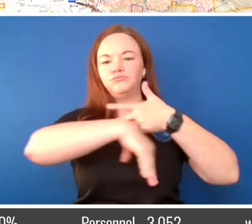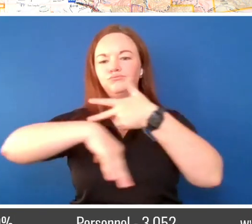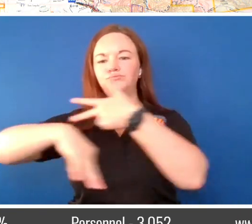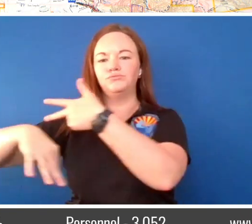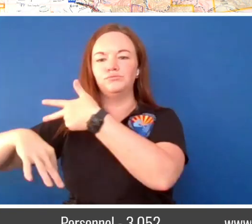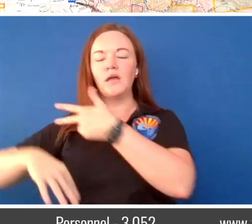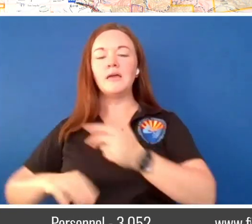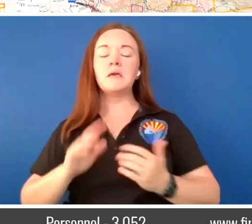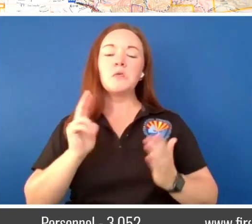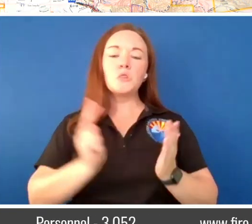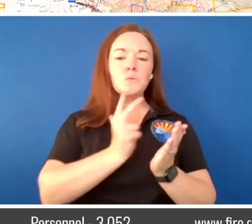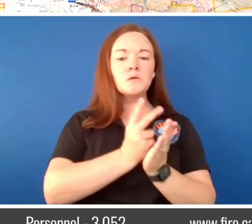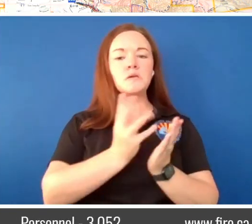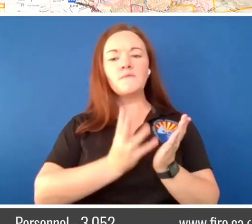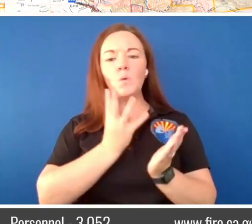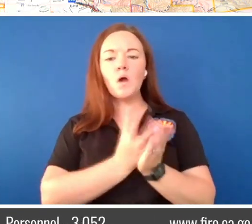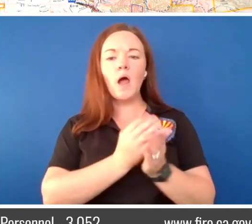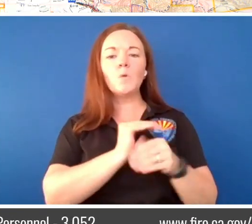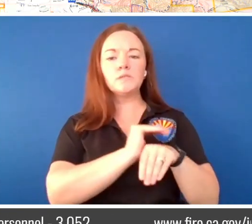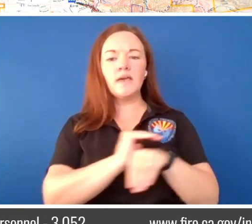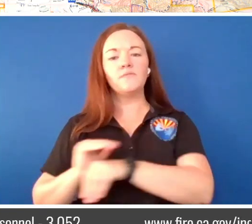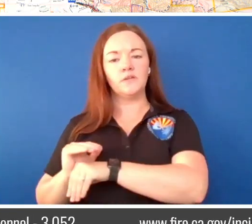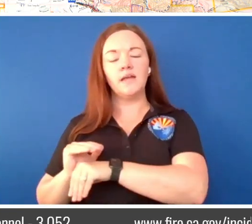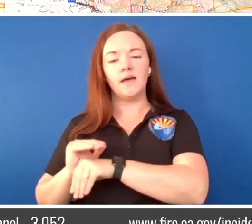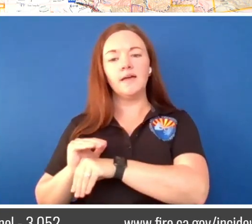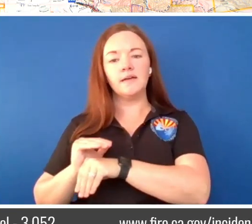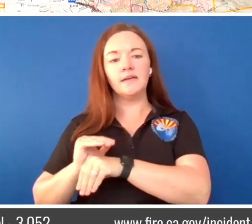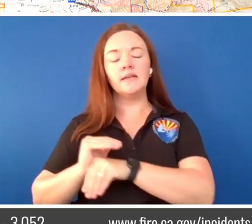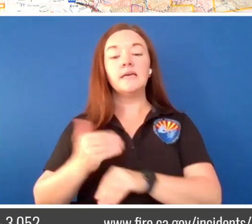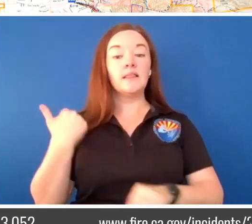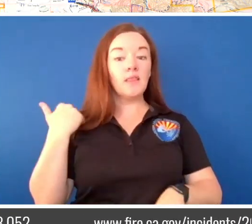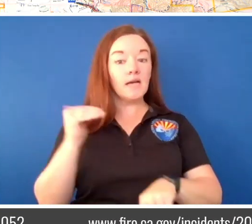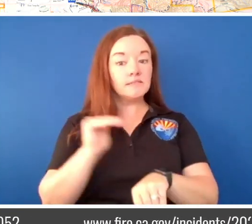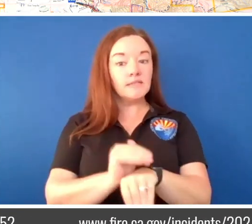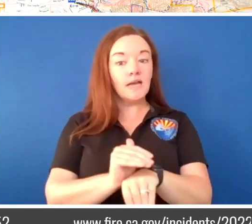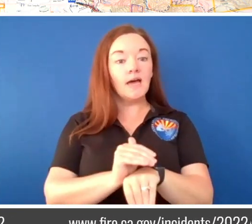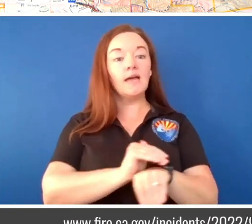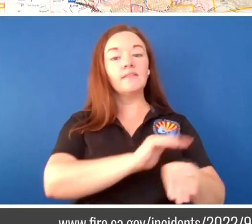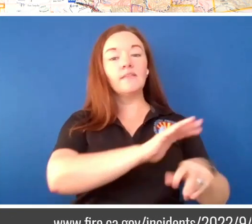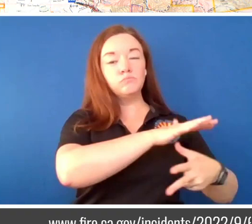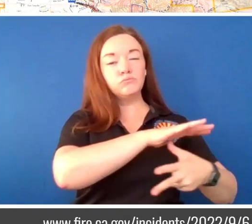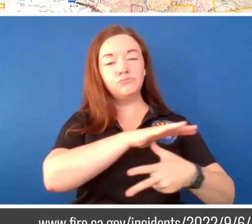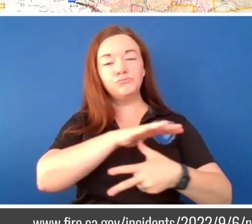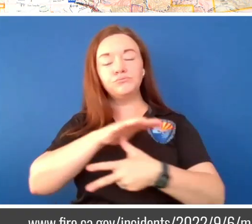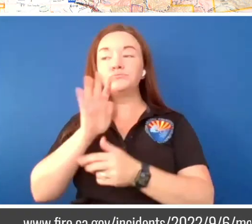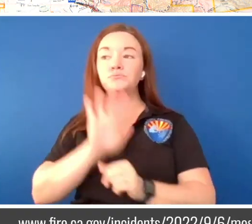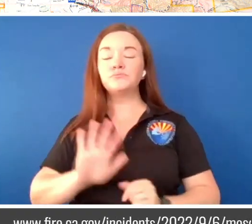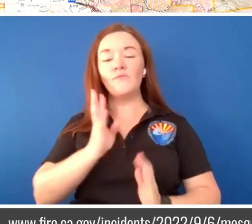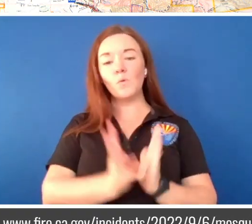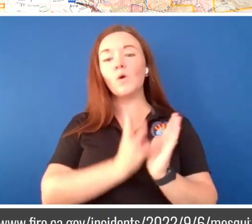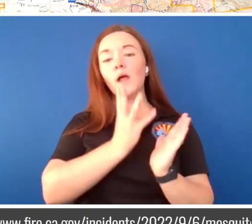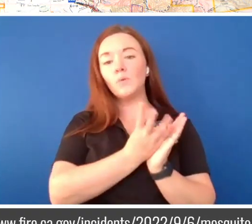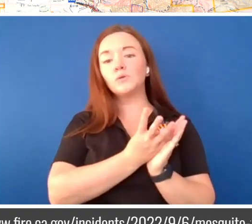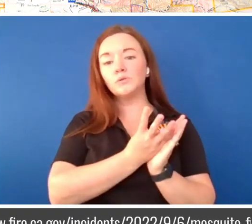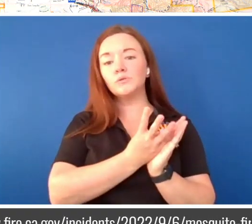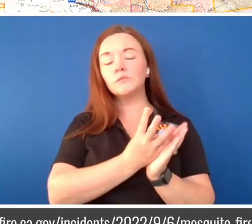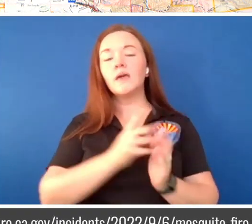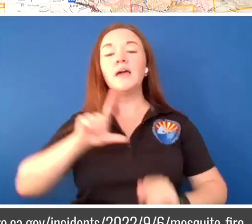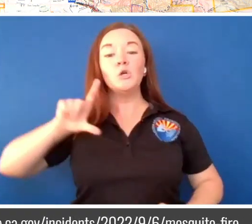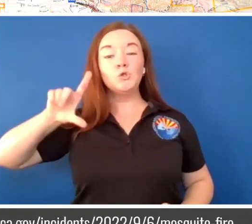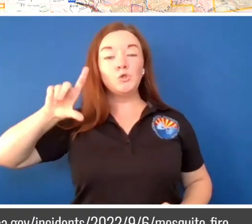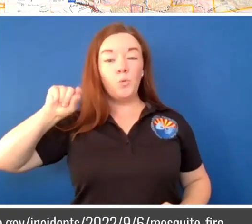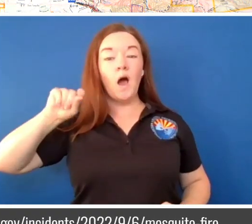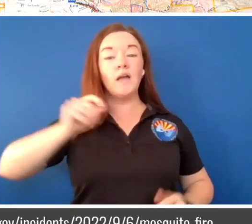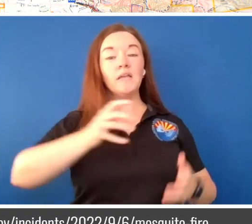hours a night of night flying. Last night, they flew about four hours, and they're doing about 20 drops a night